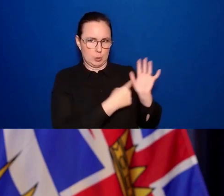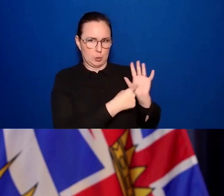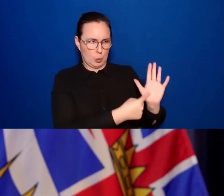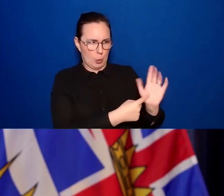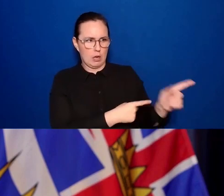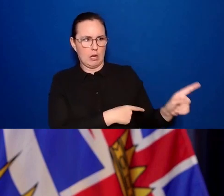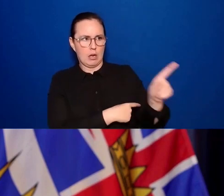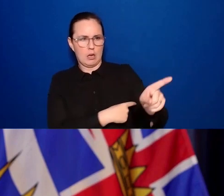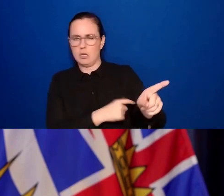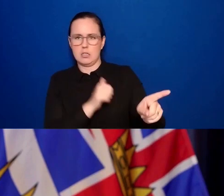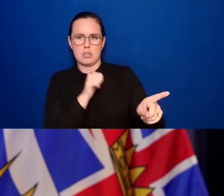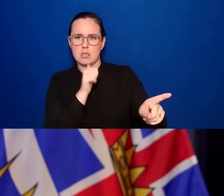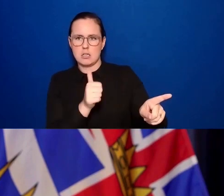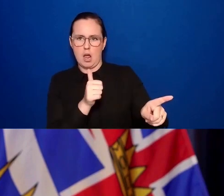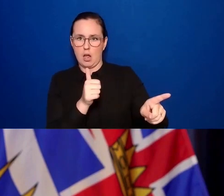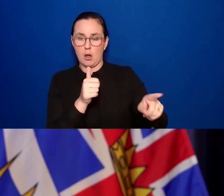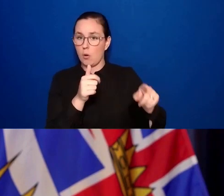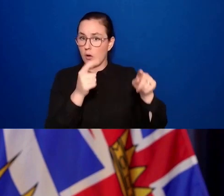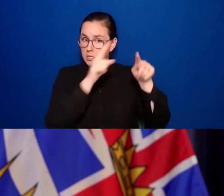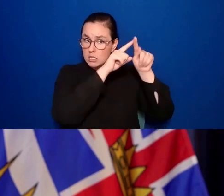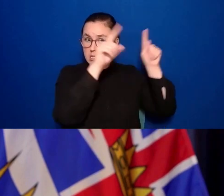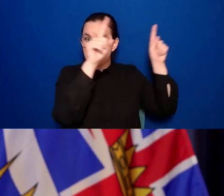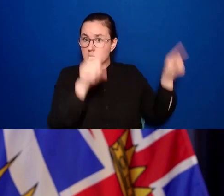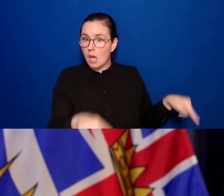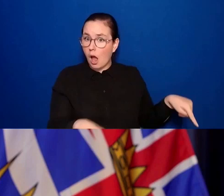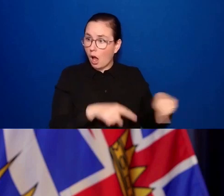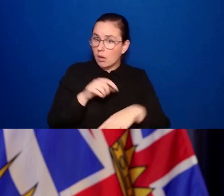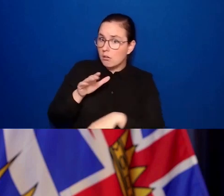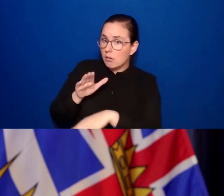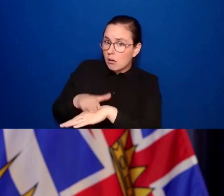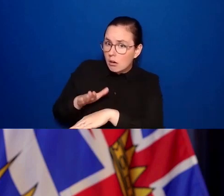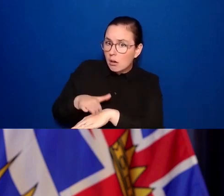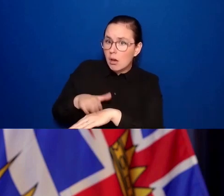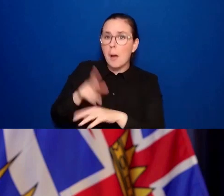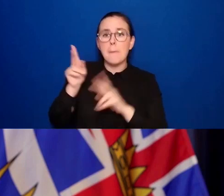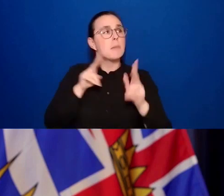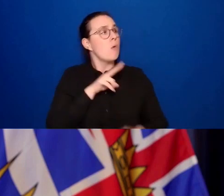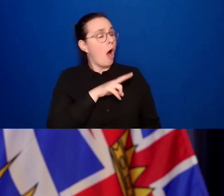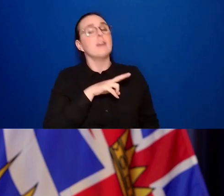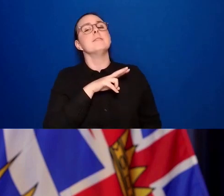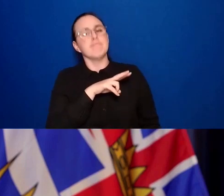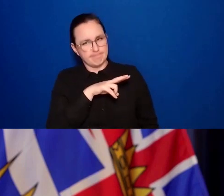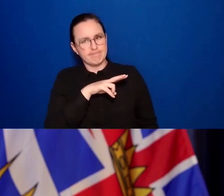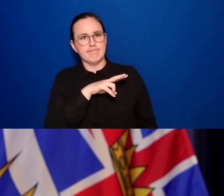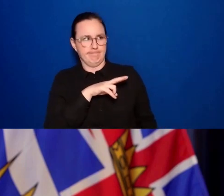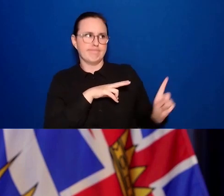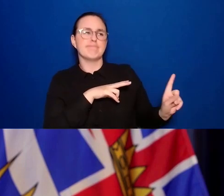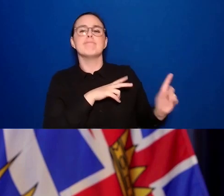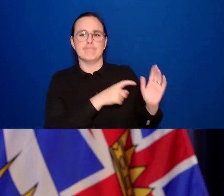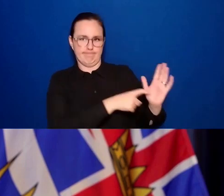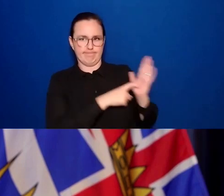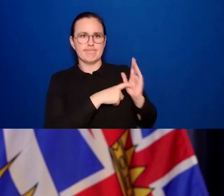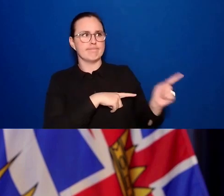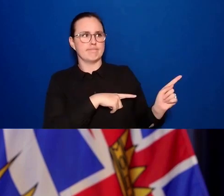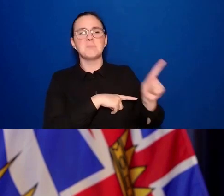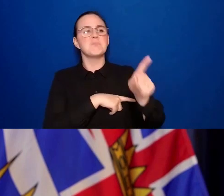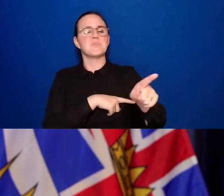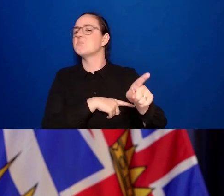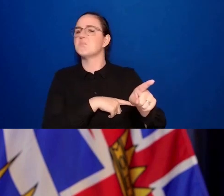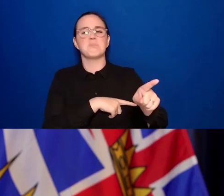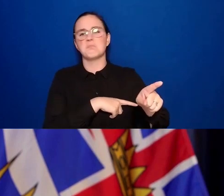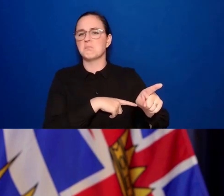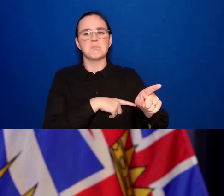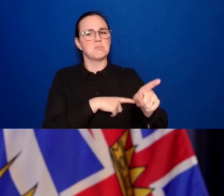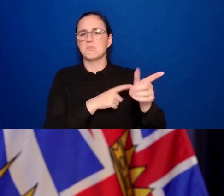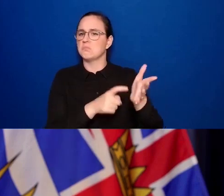indicate that or some other way for customers to know what the requirements are to access those businesses and can we also get